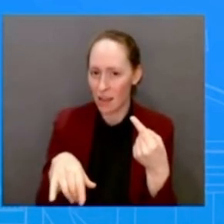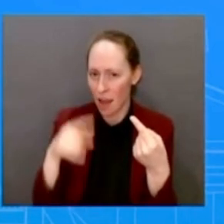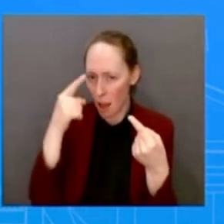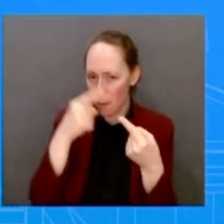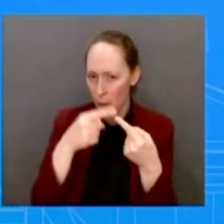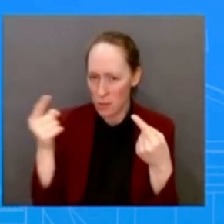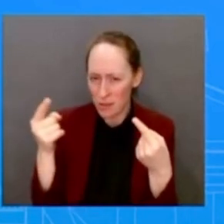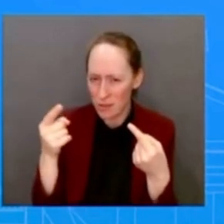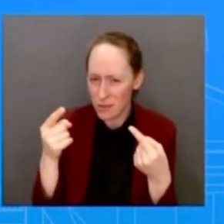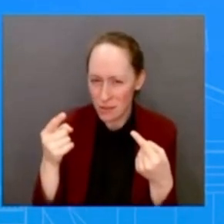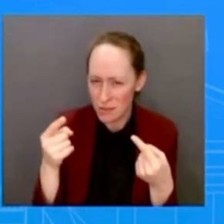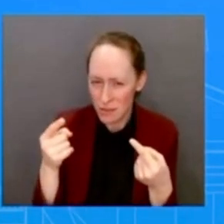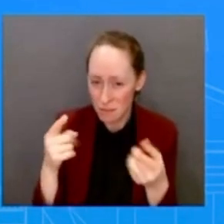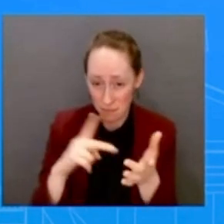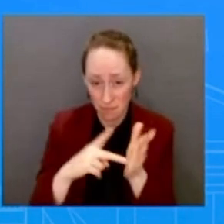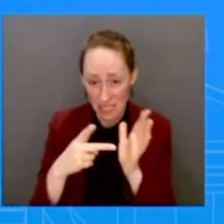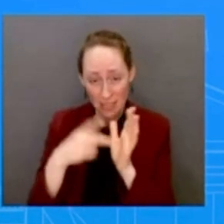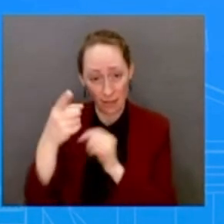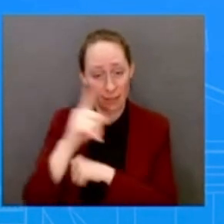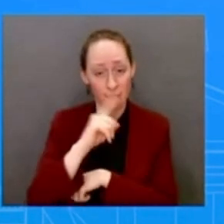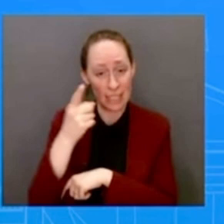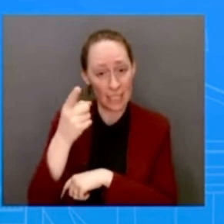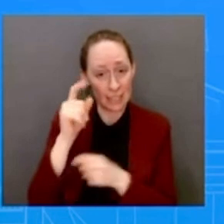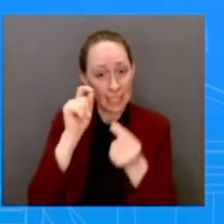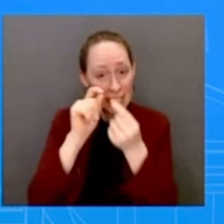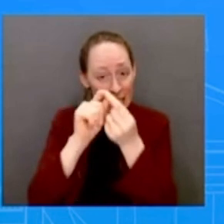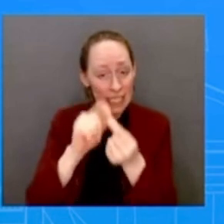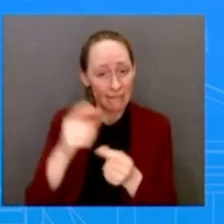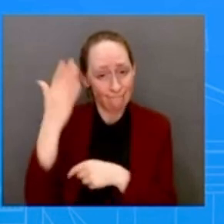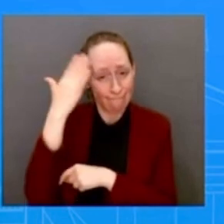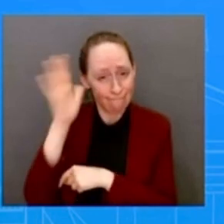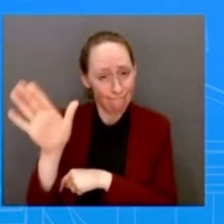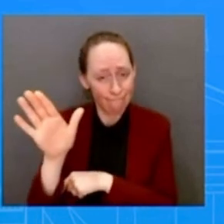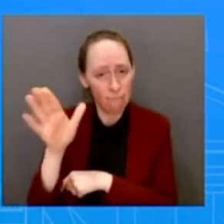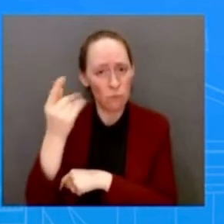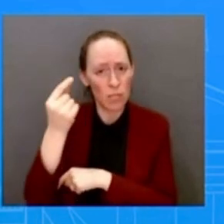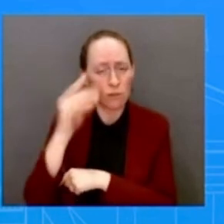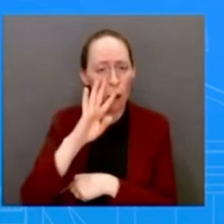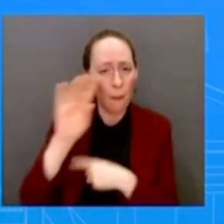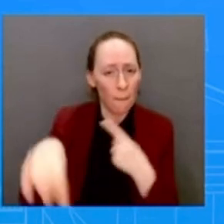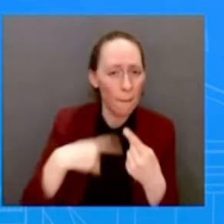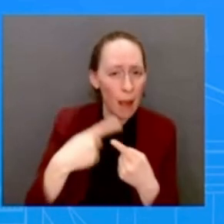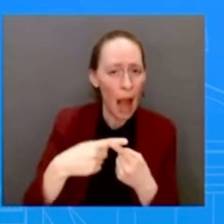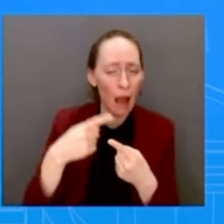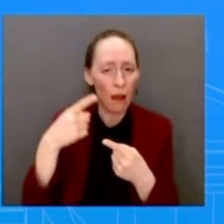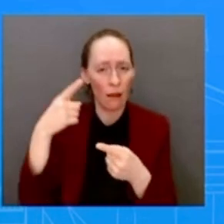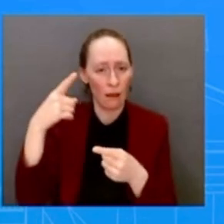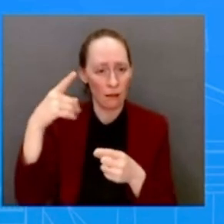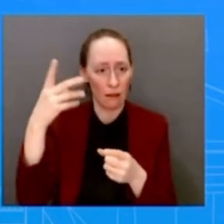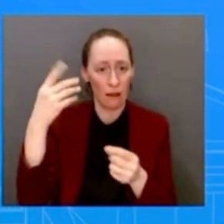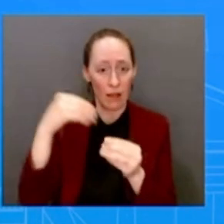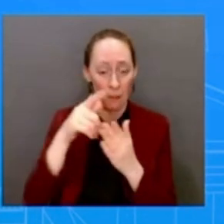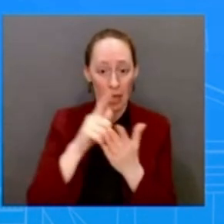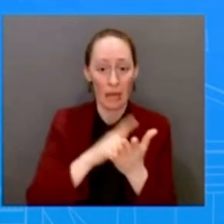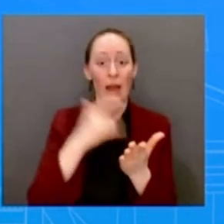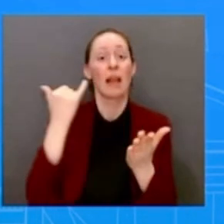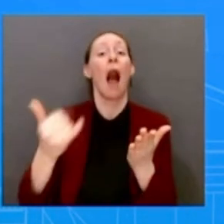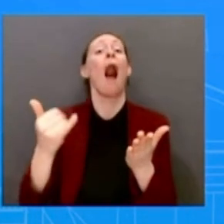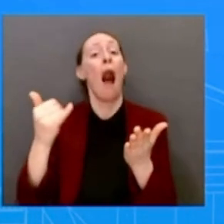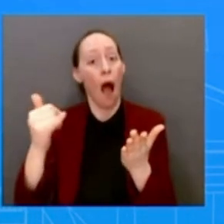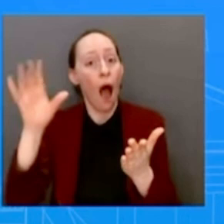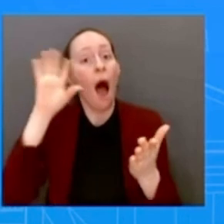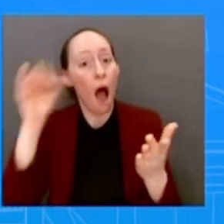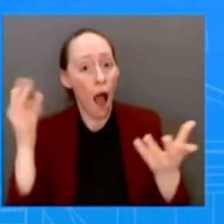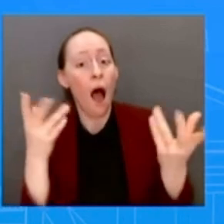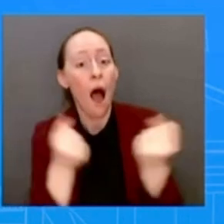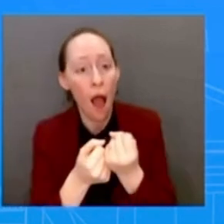now you are aware and the president says he doesn't support some of the changes that the D.C. Council put forward? Because when you